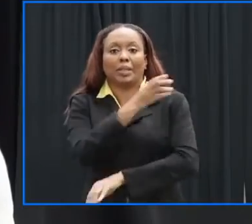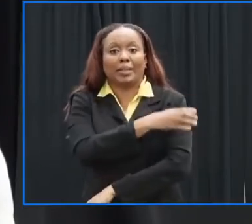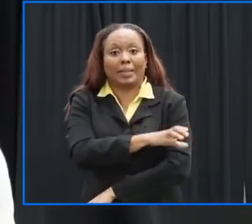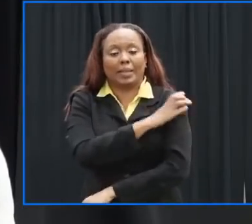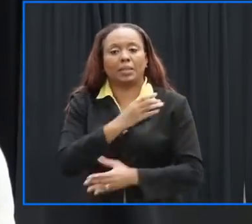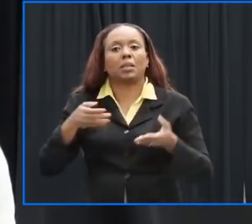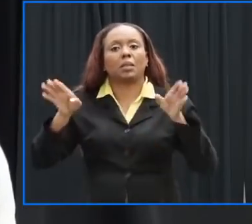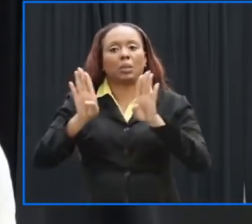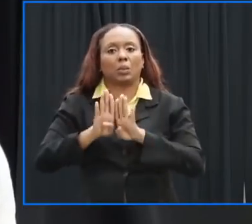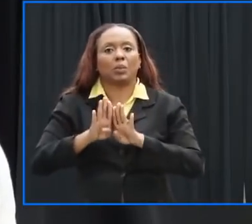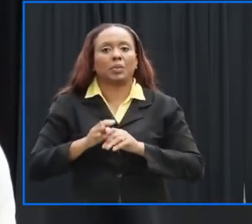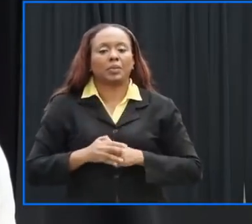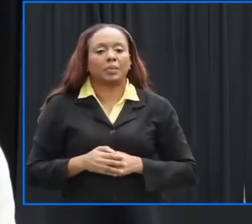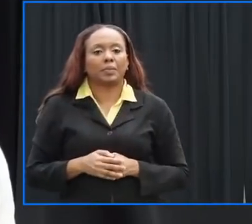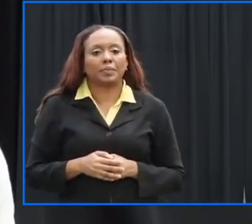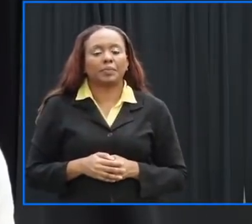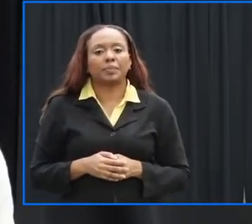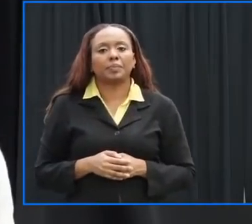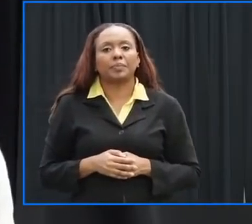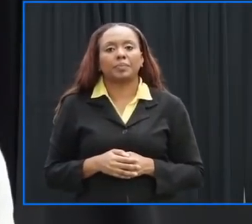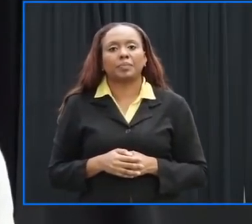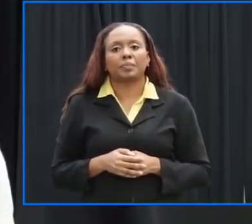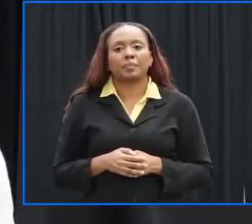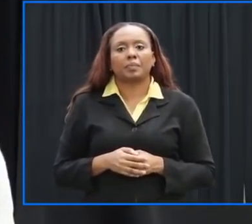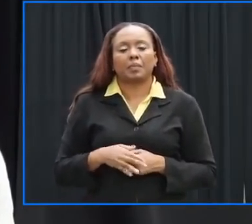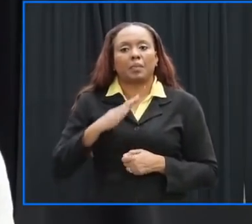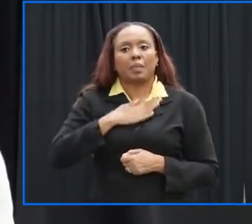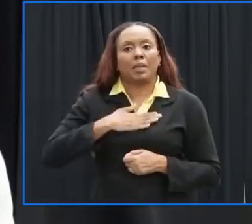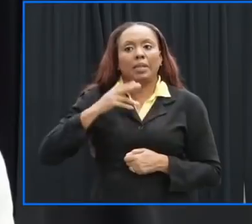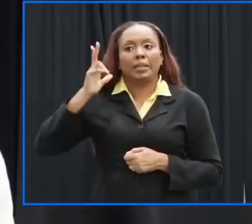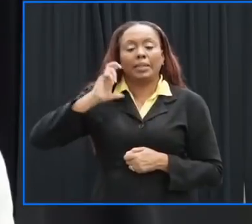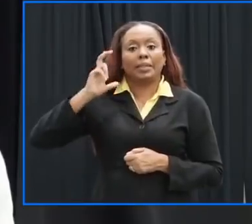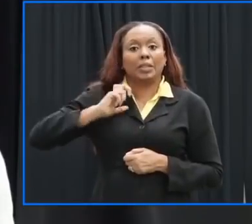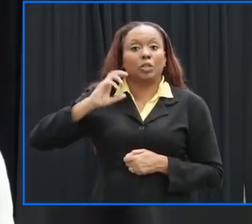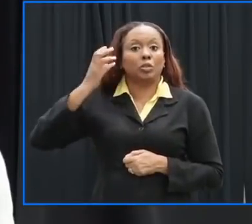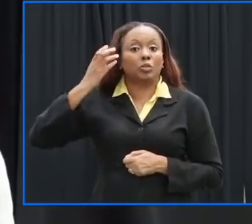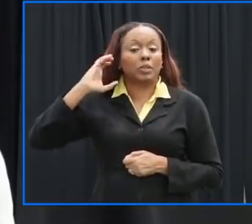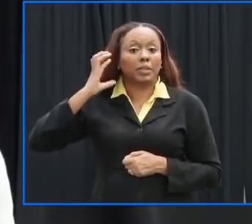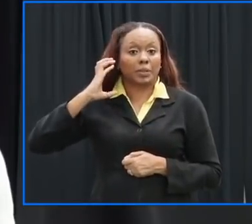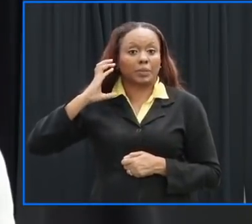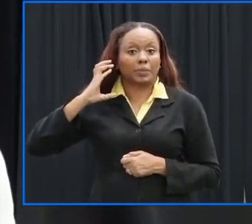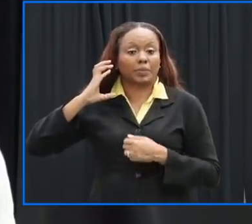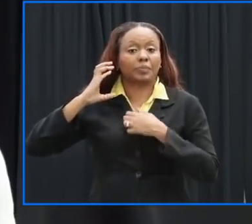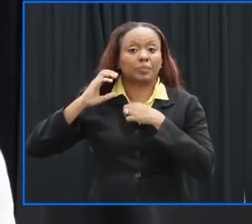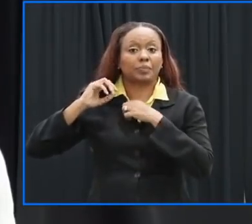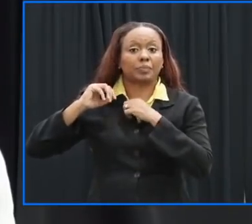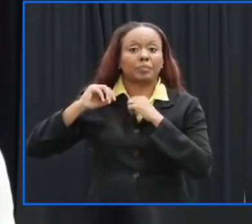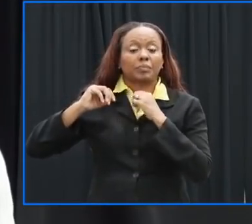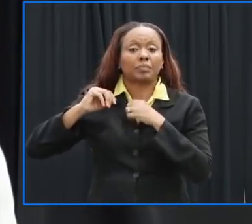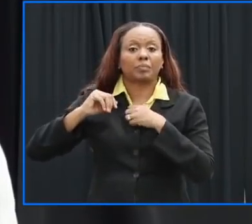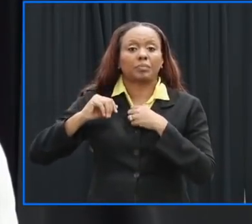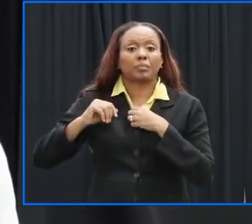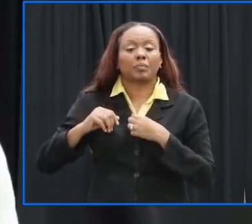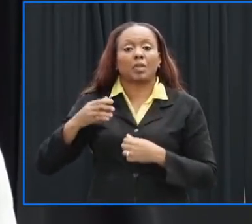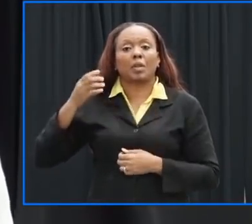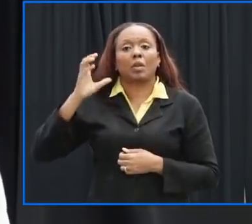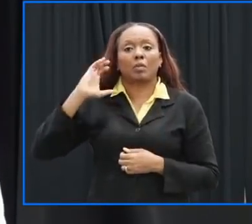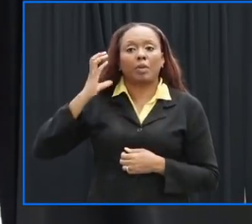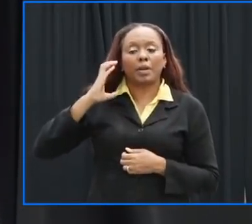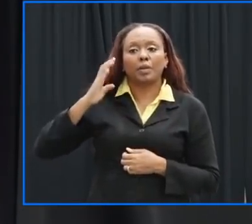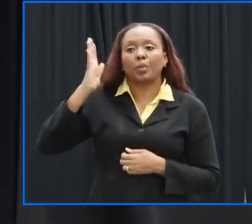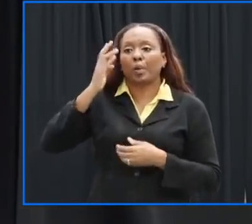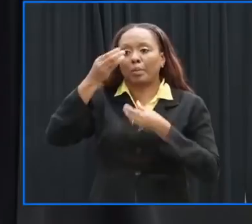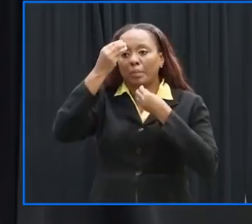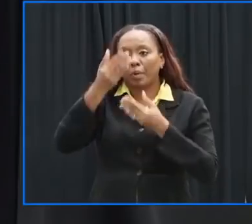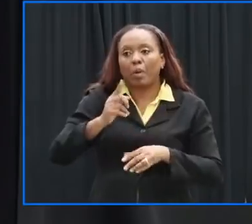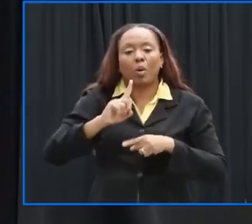stay um close to your um radios etc because that will give you the all clear and